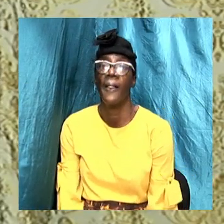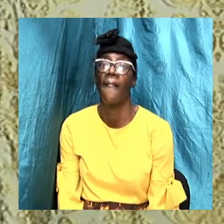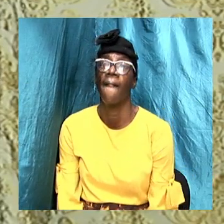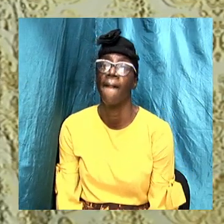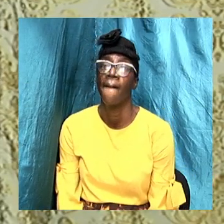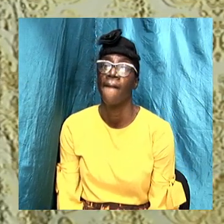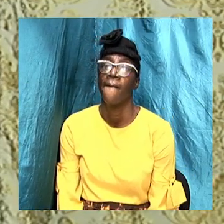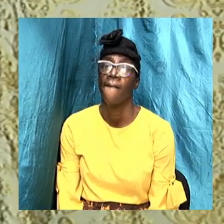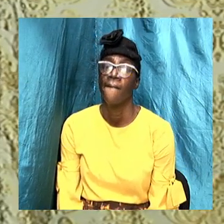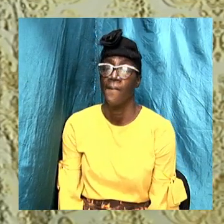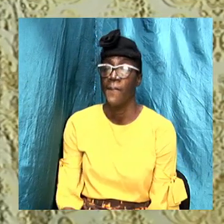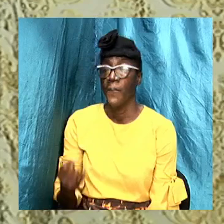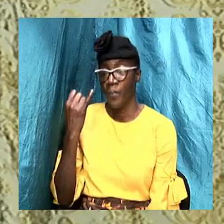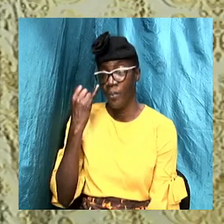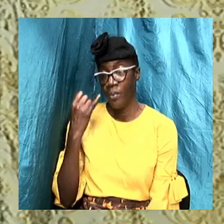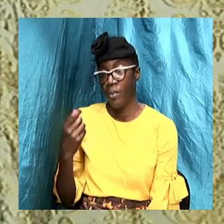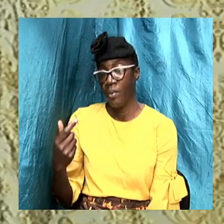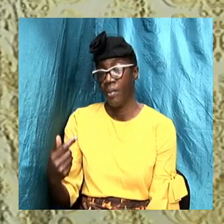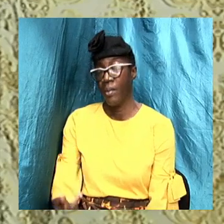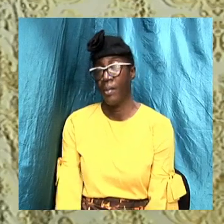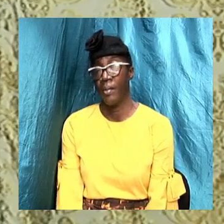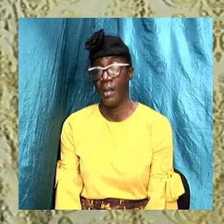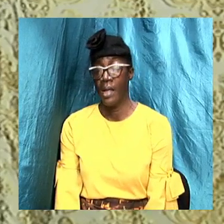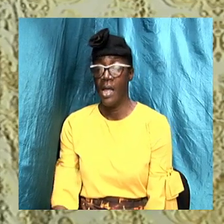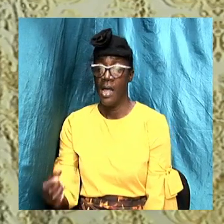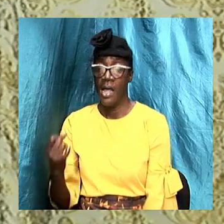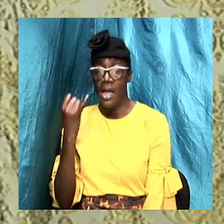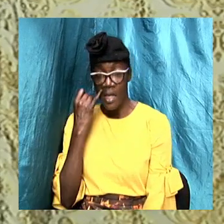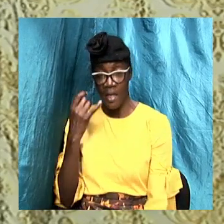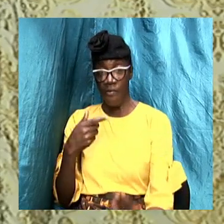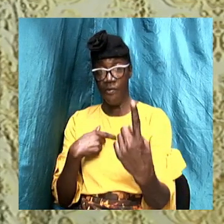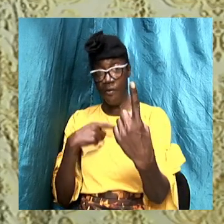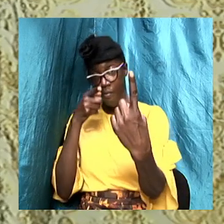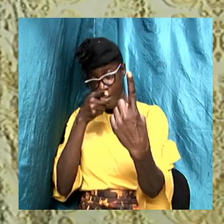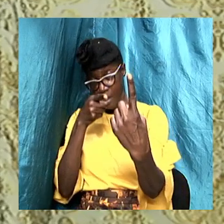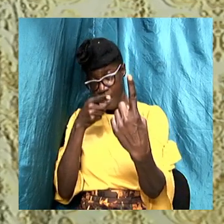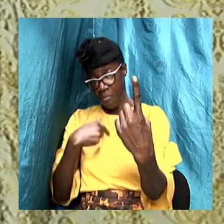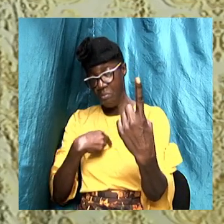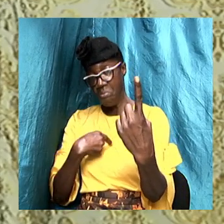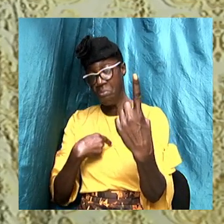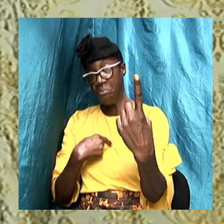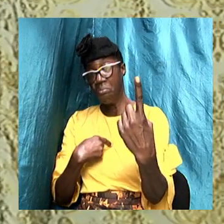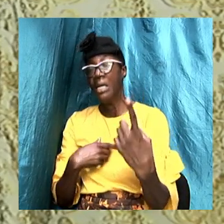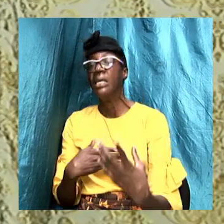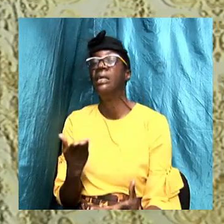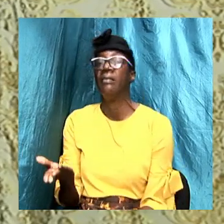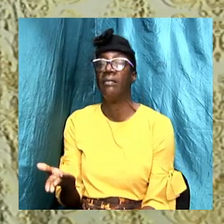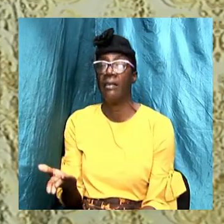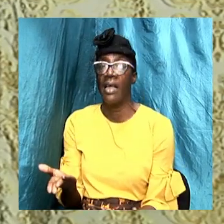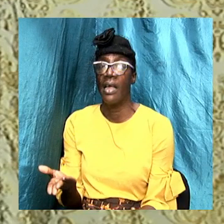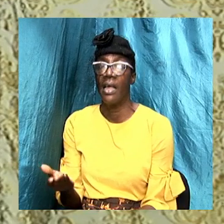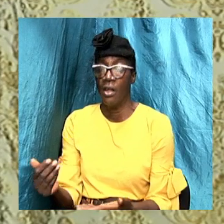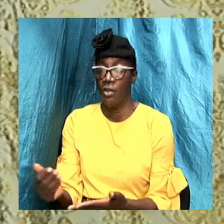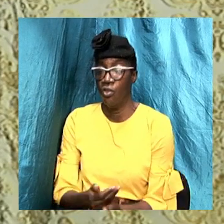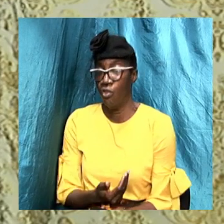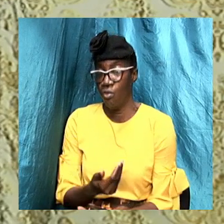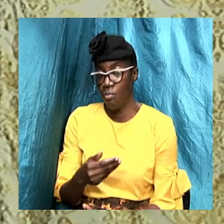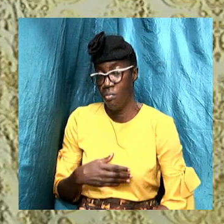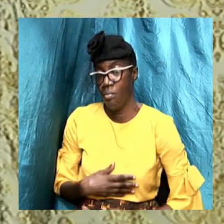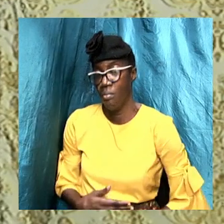now if I say listen listen to me carefully if I say that somebody